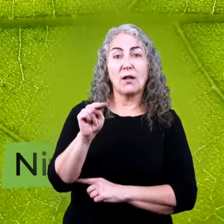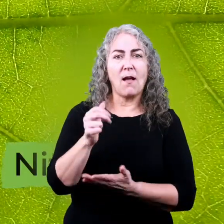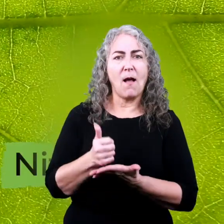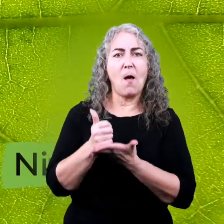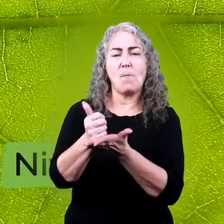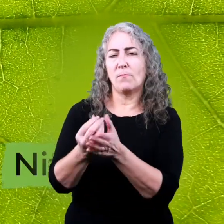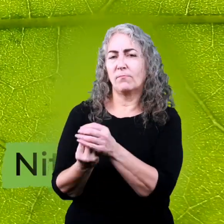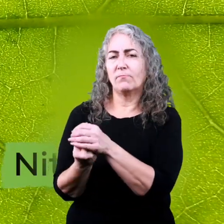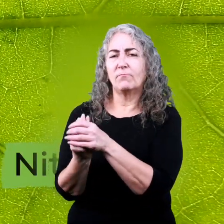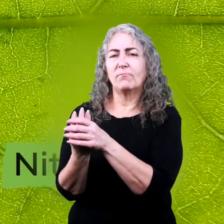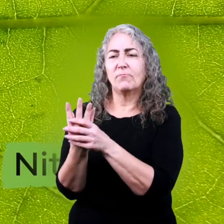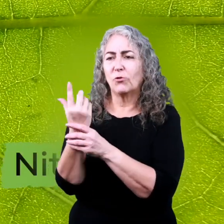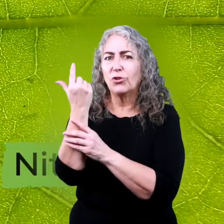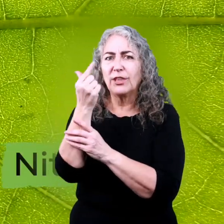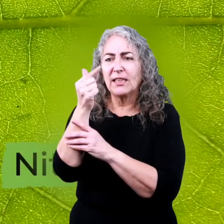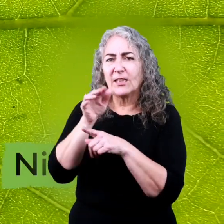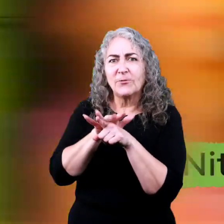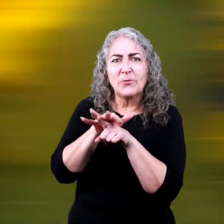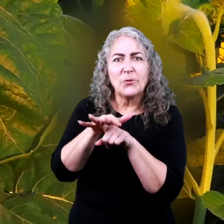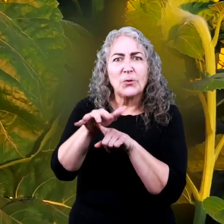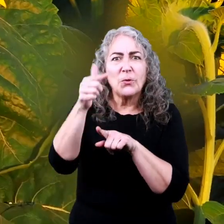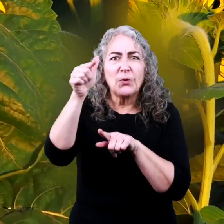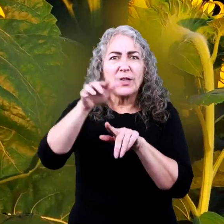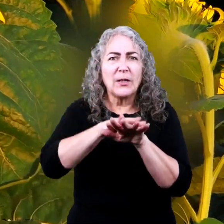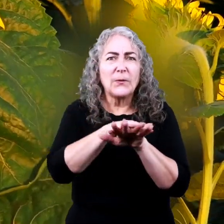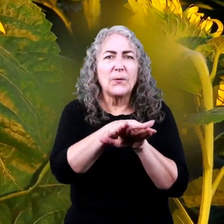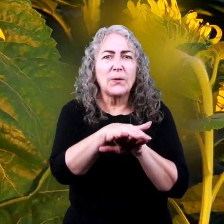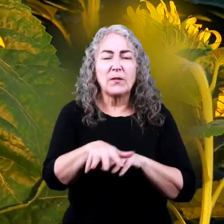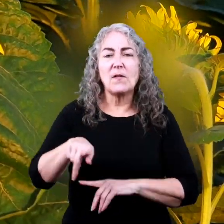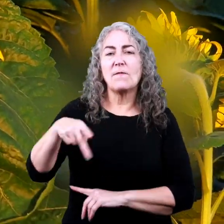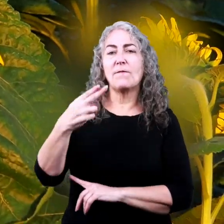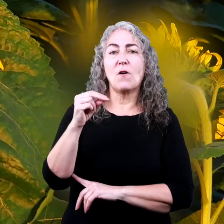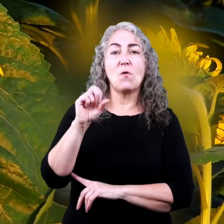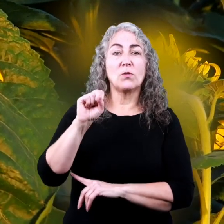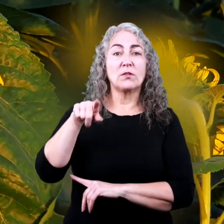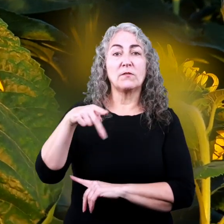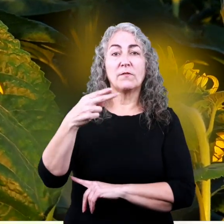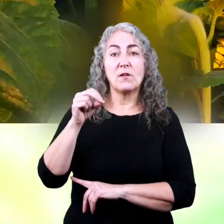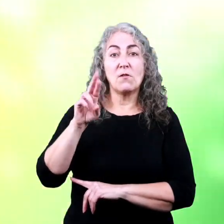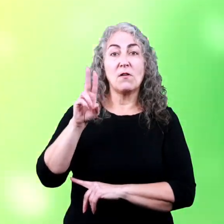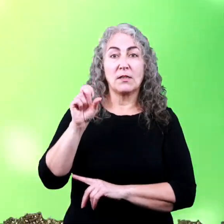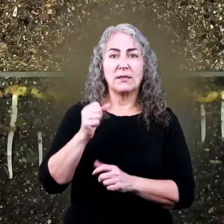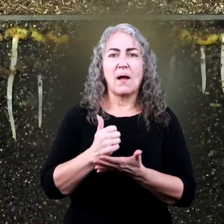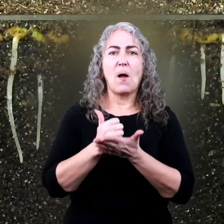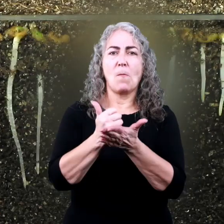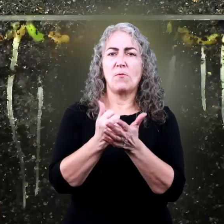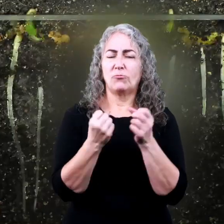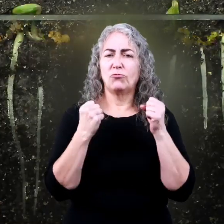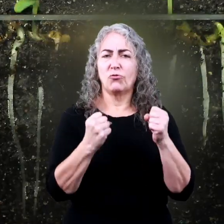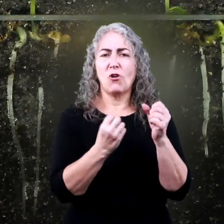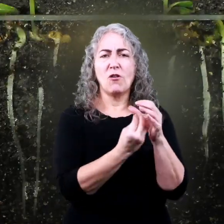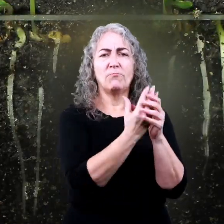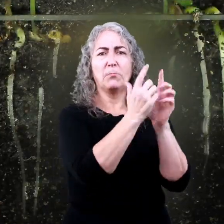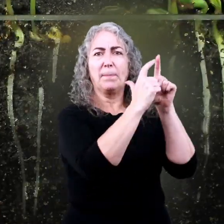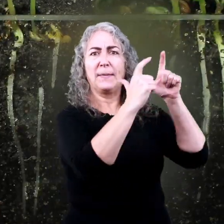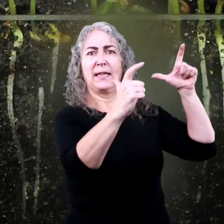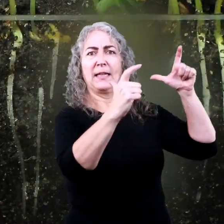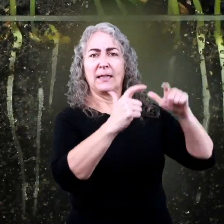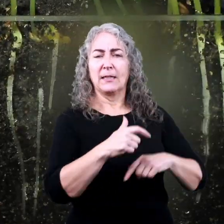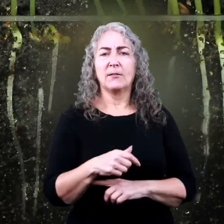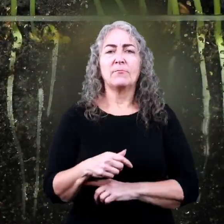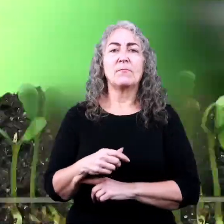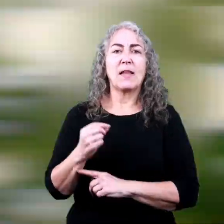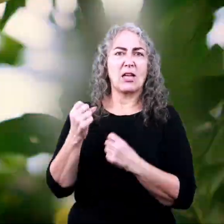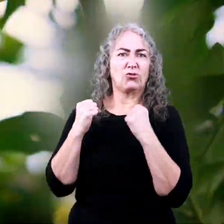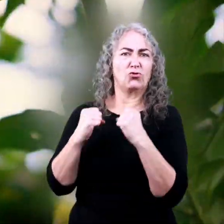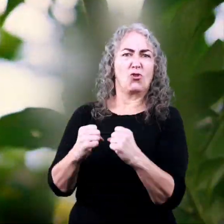make a plant's leaves green. Phosphorus helps create large flowers and a strong, healthy root system.